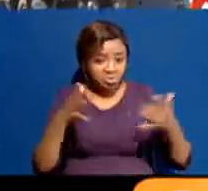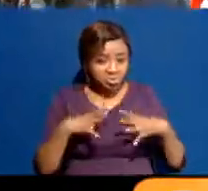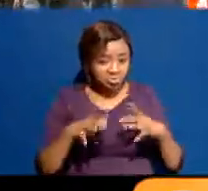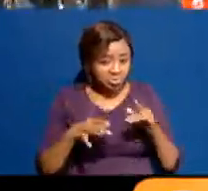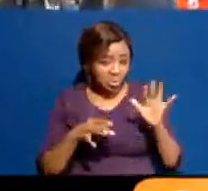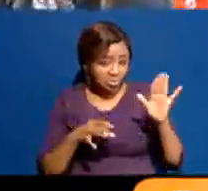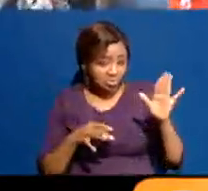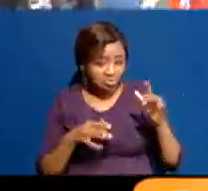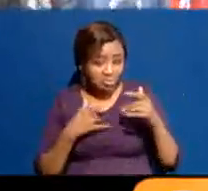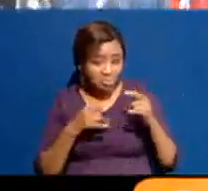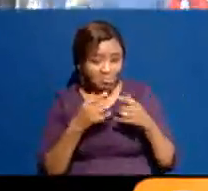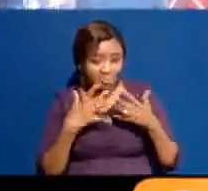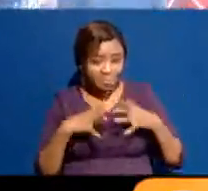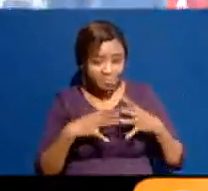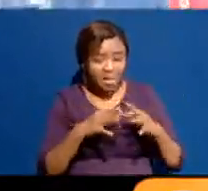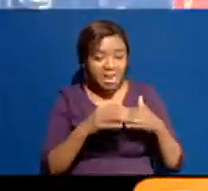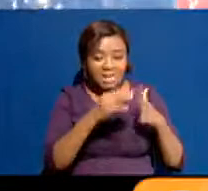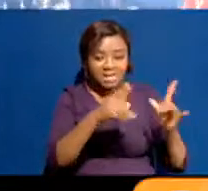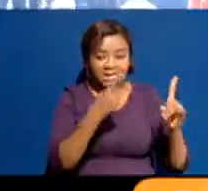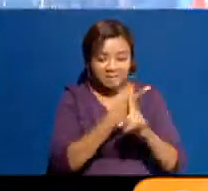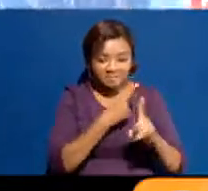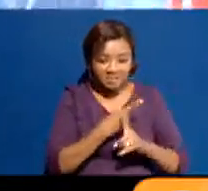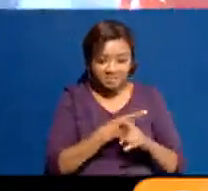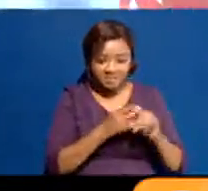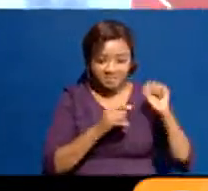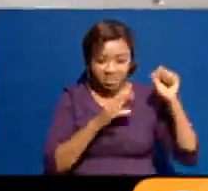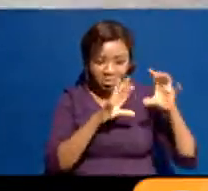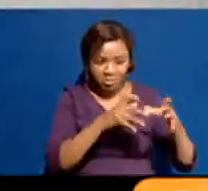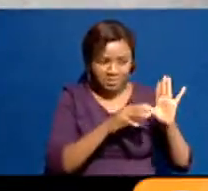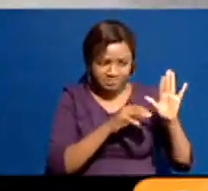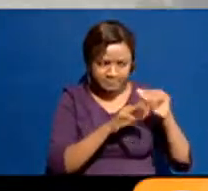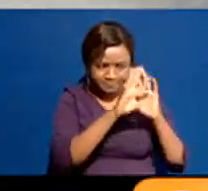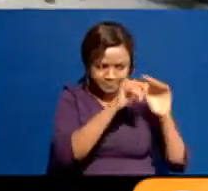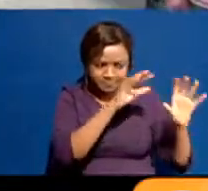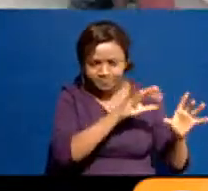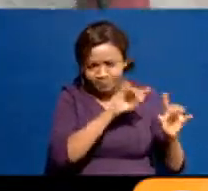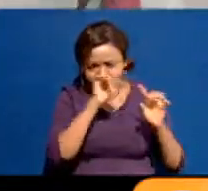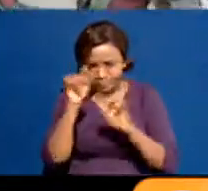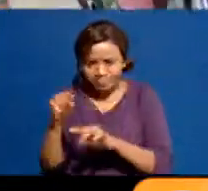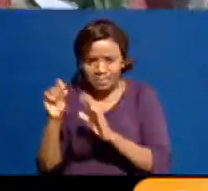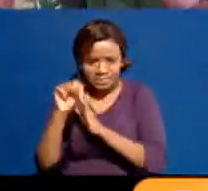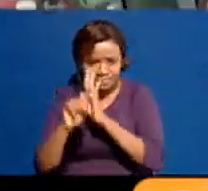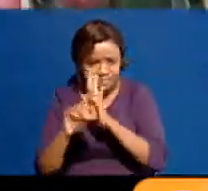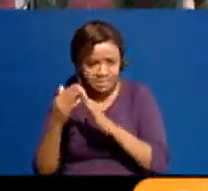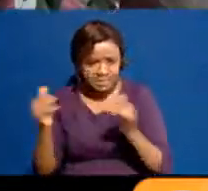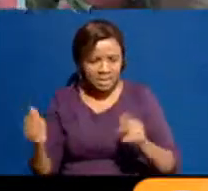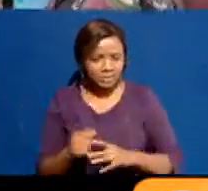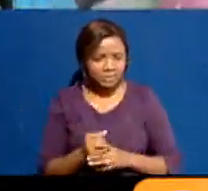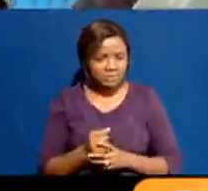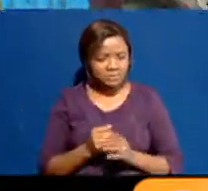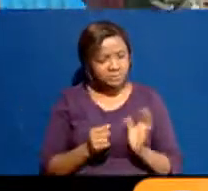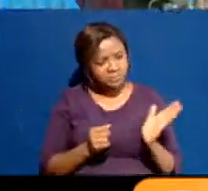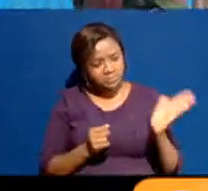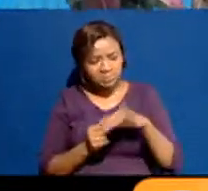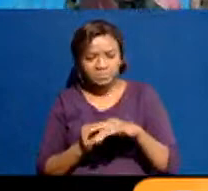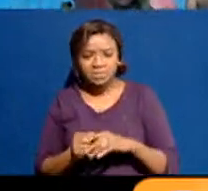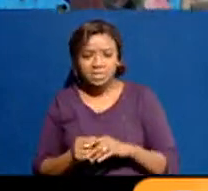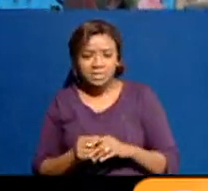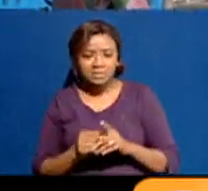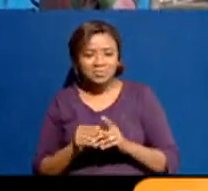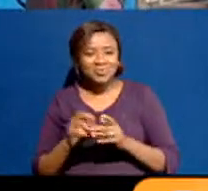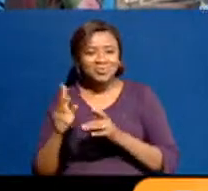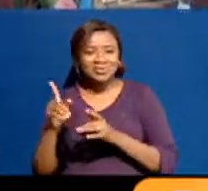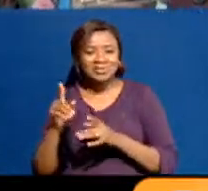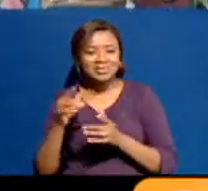in statehouse, and this sense that the president is building alliances and, you know, undermining the opposition. Instead